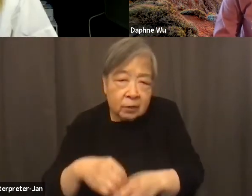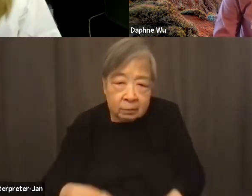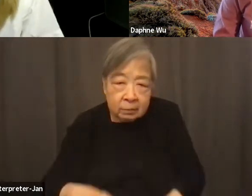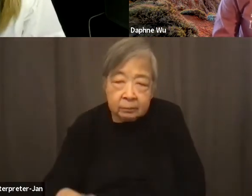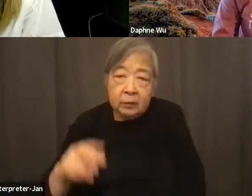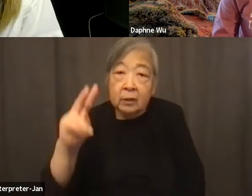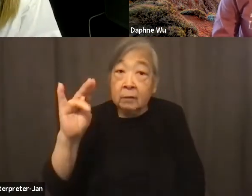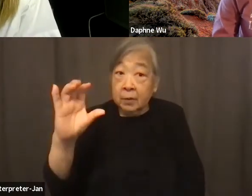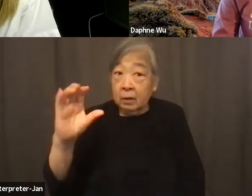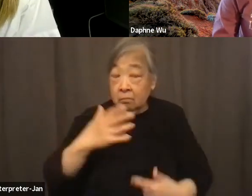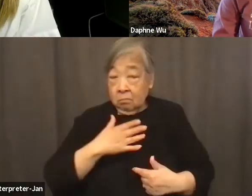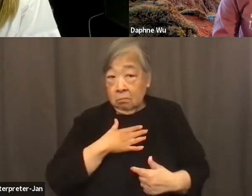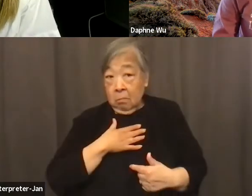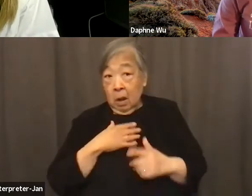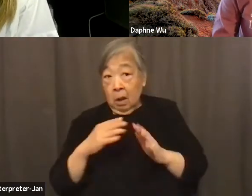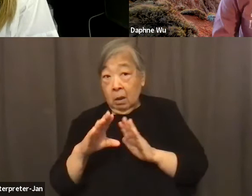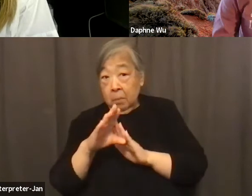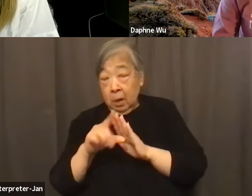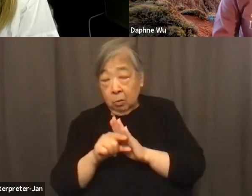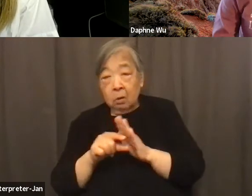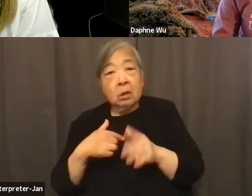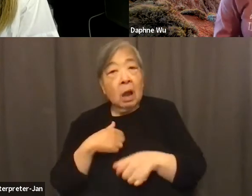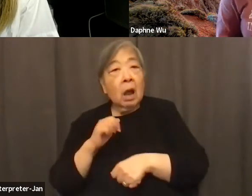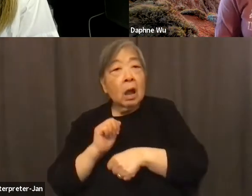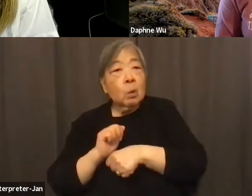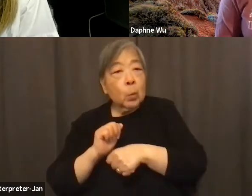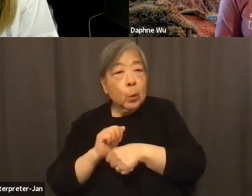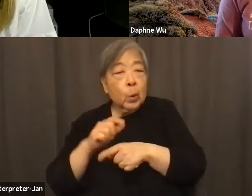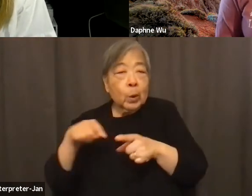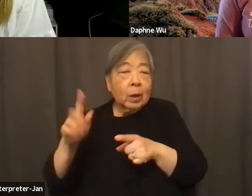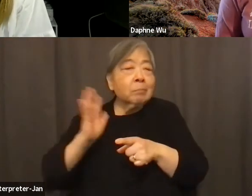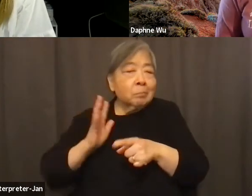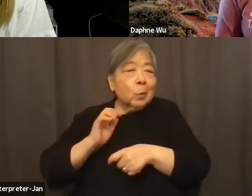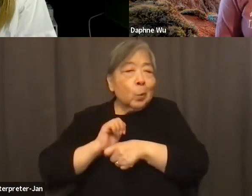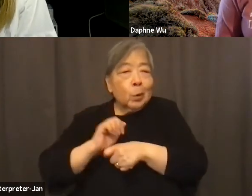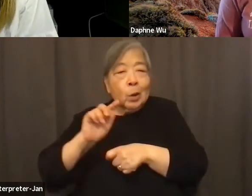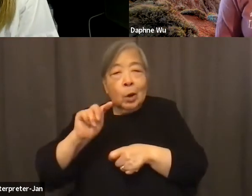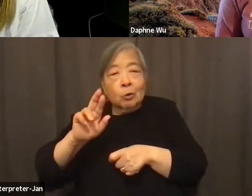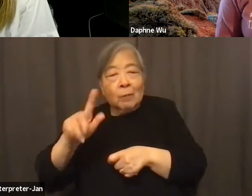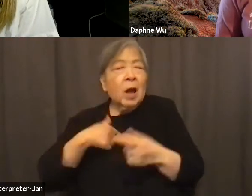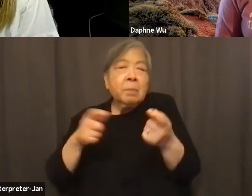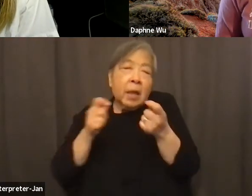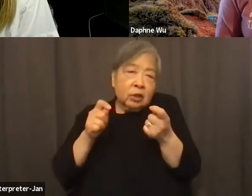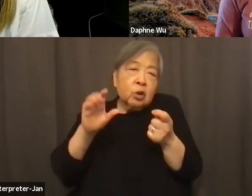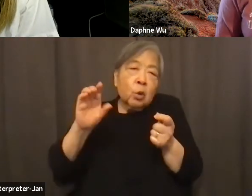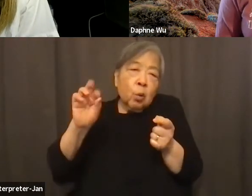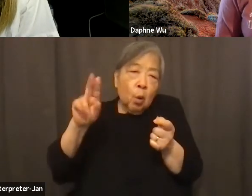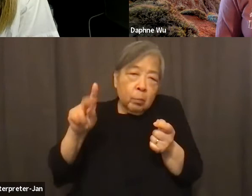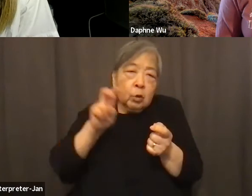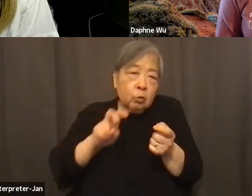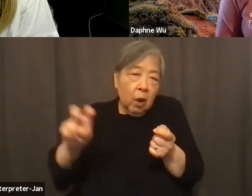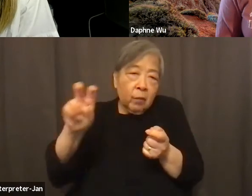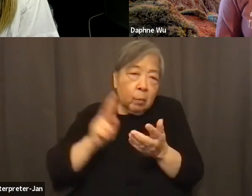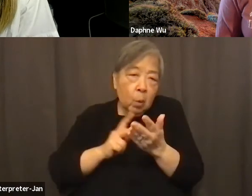Personal background. I work in the travel hospitality industry. manage a corporate travel program. And